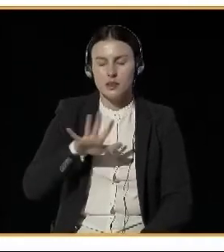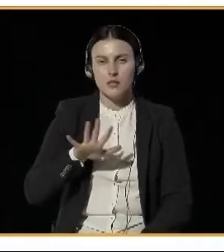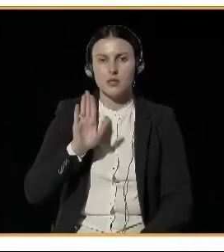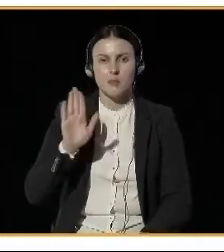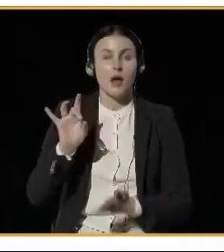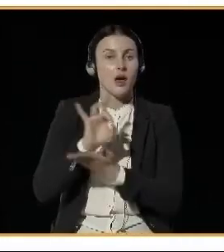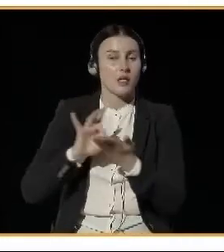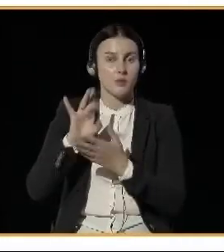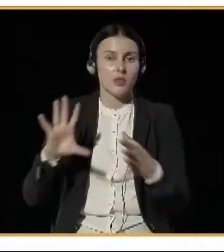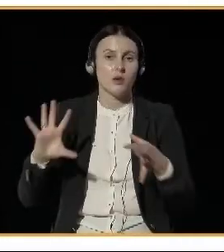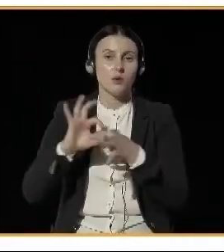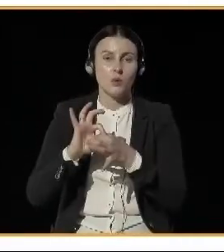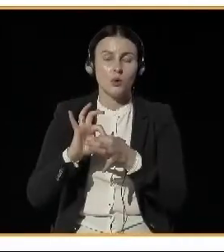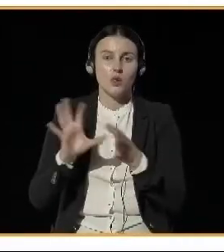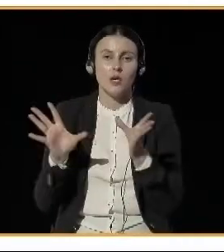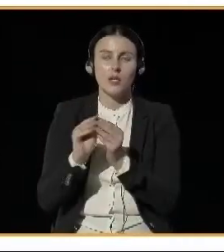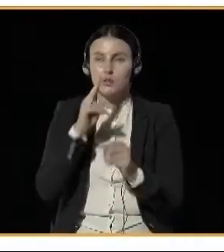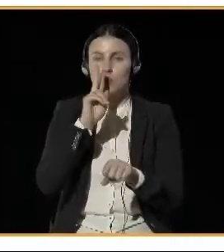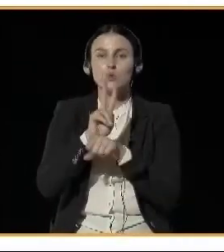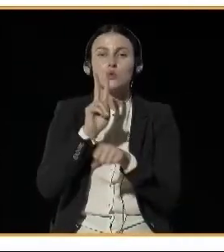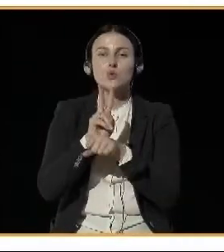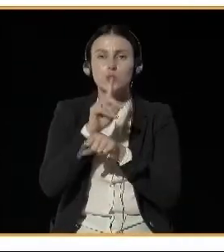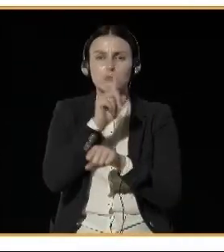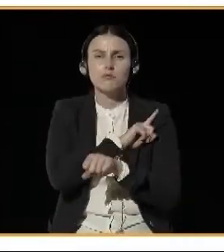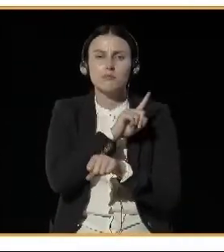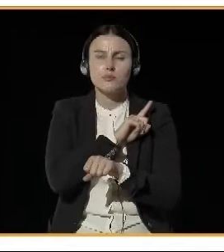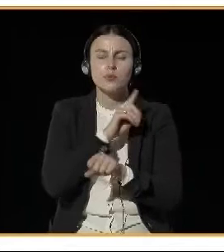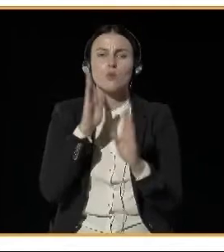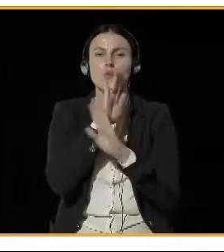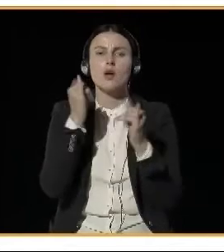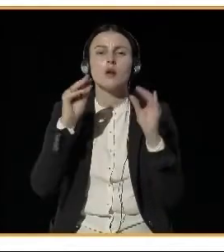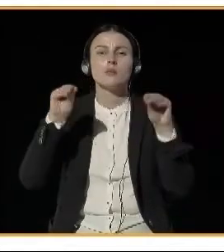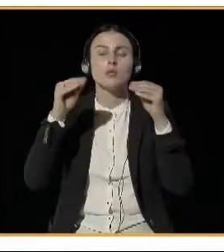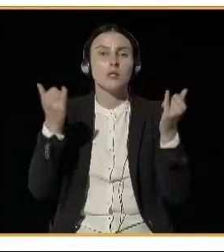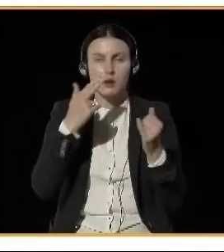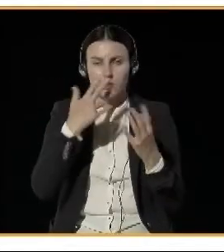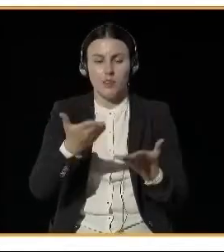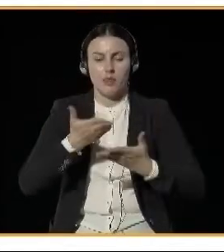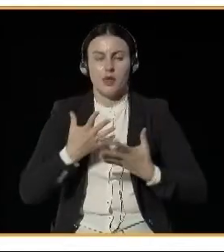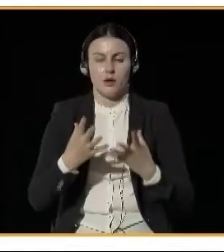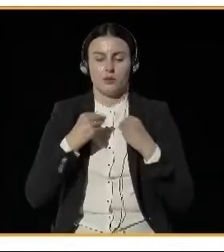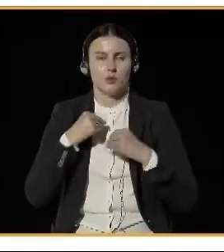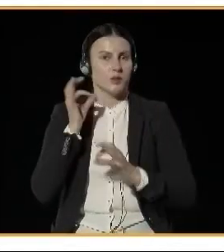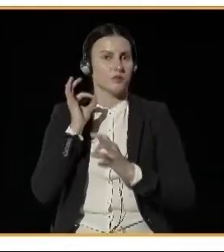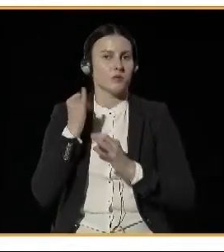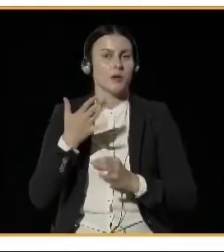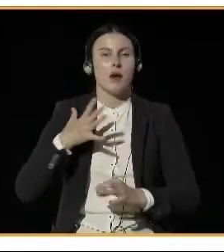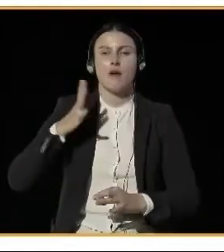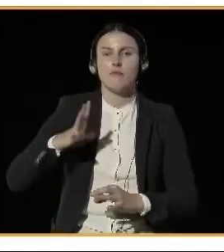you can see the hourly values of all the pollutants that are being measured in Iceland.